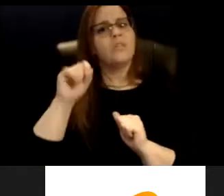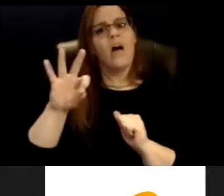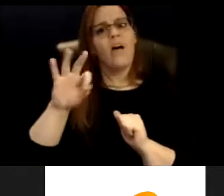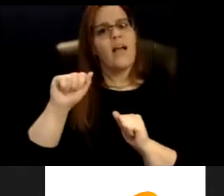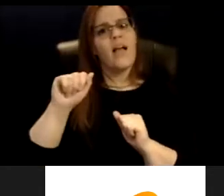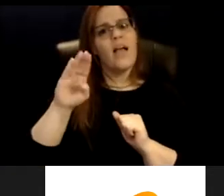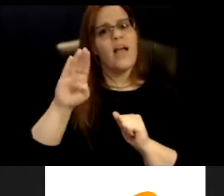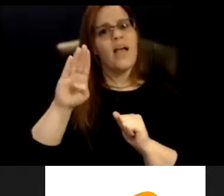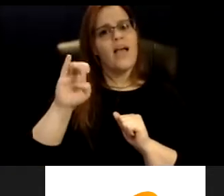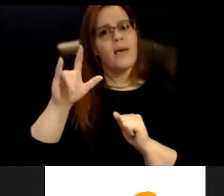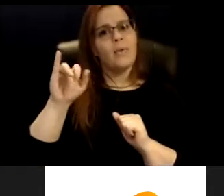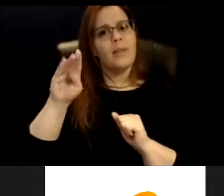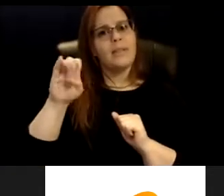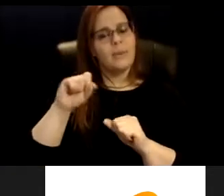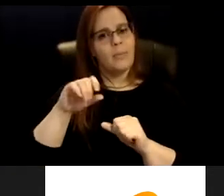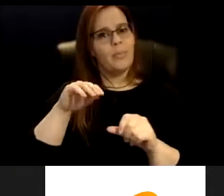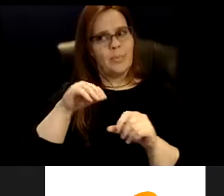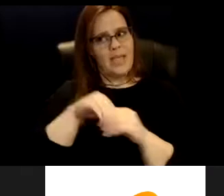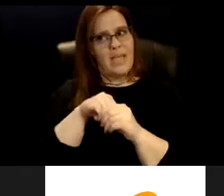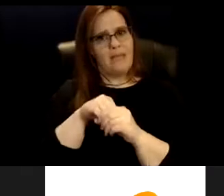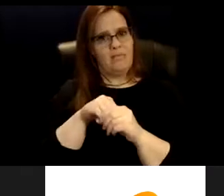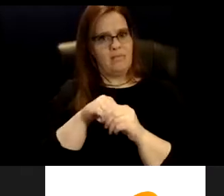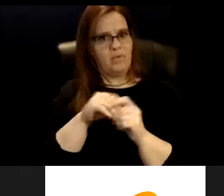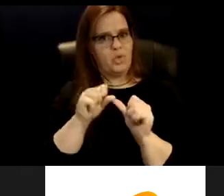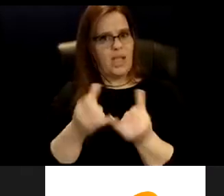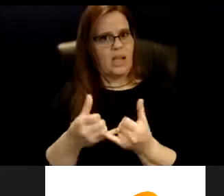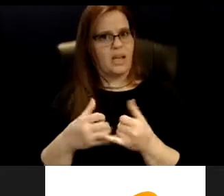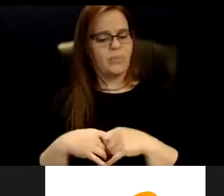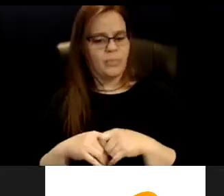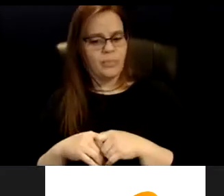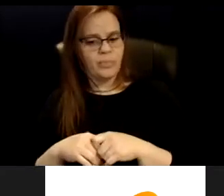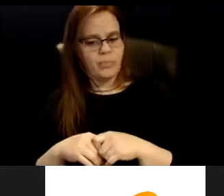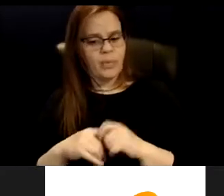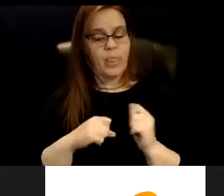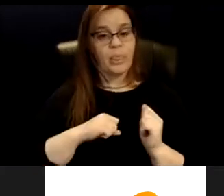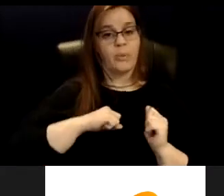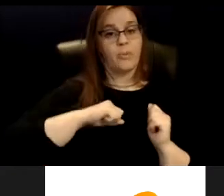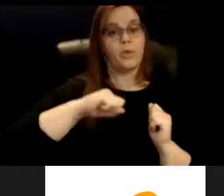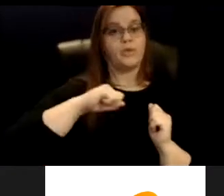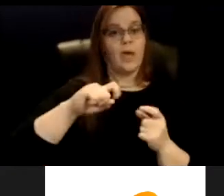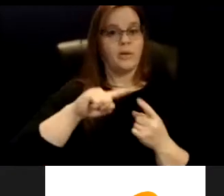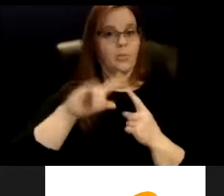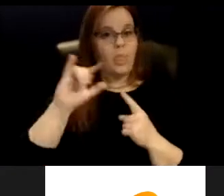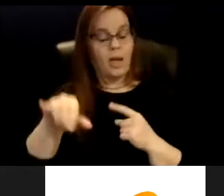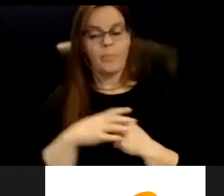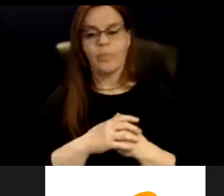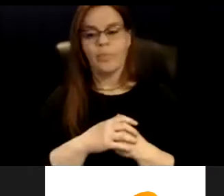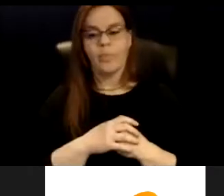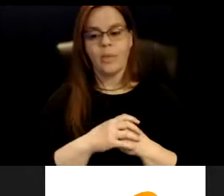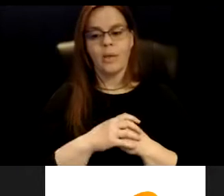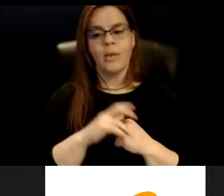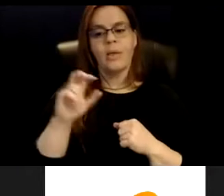oppression that disabled folks serve. Well, the pushback to that is even if society,